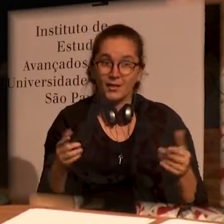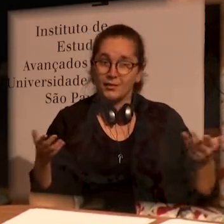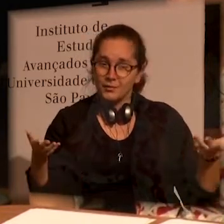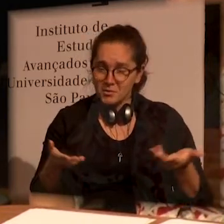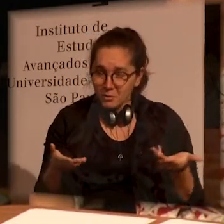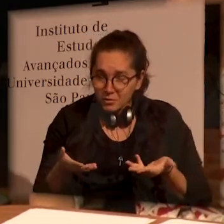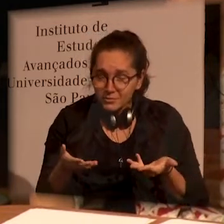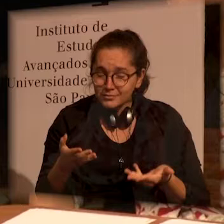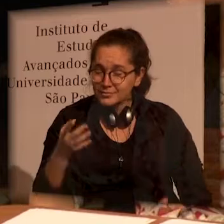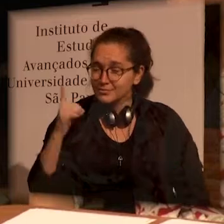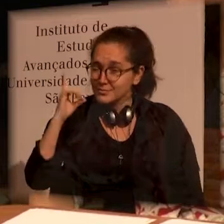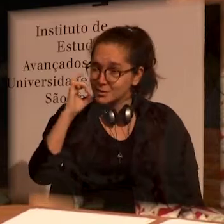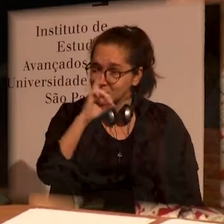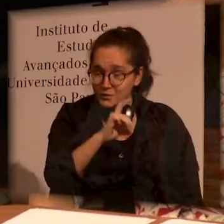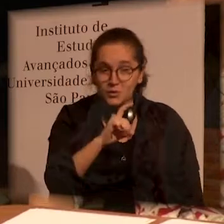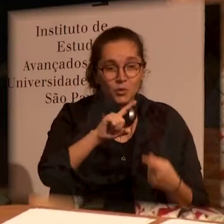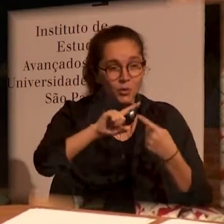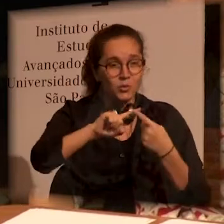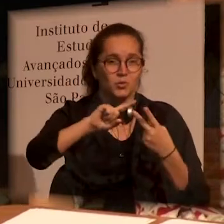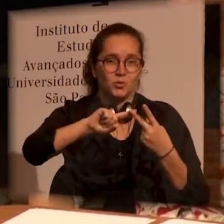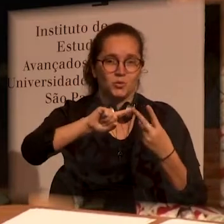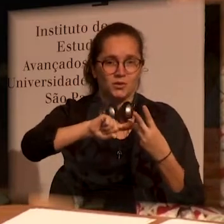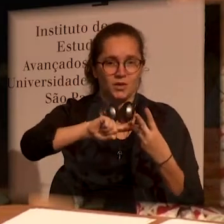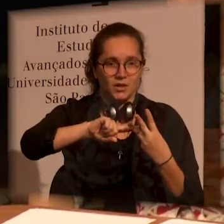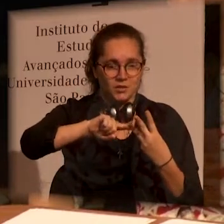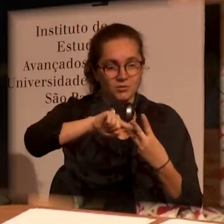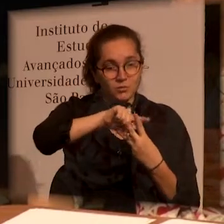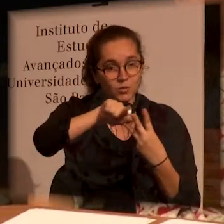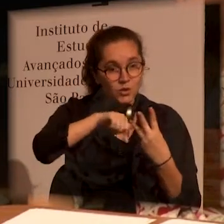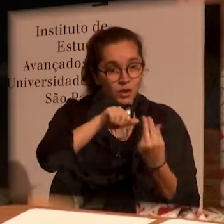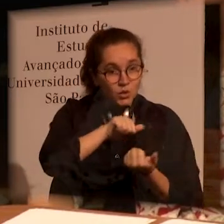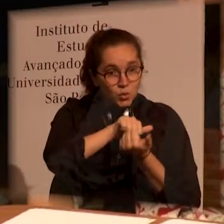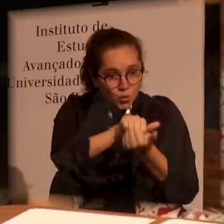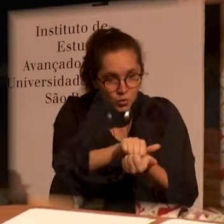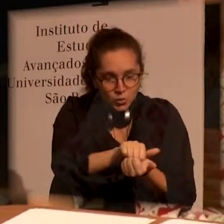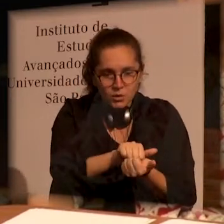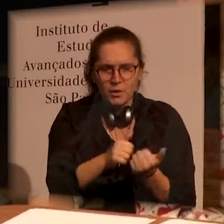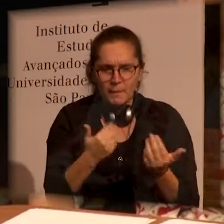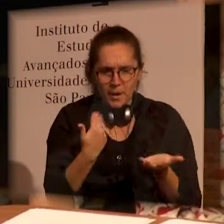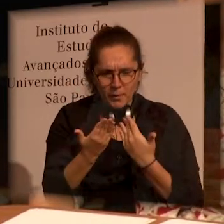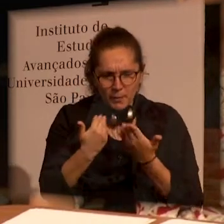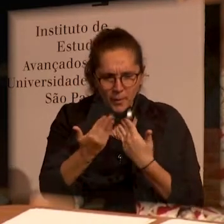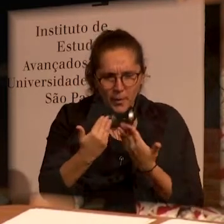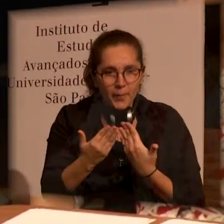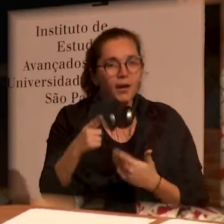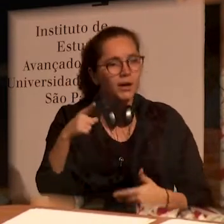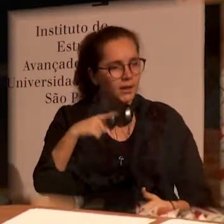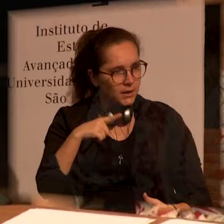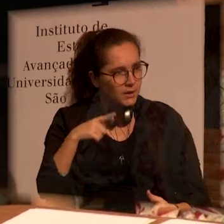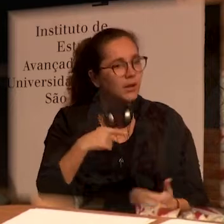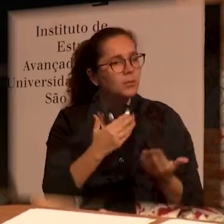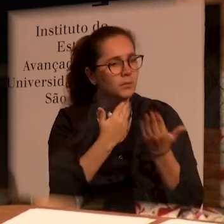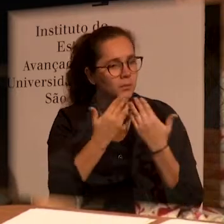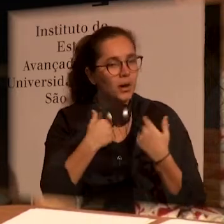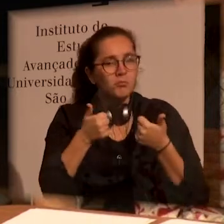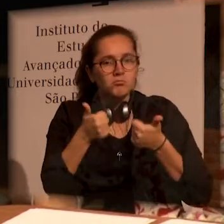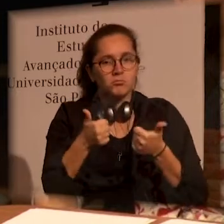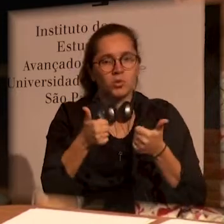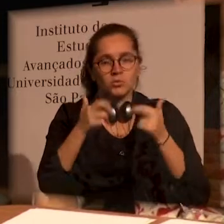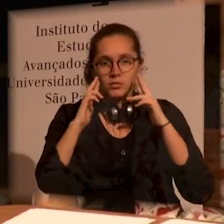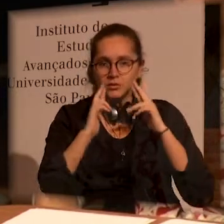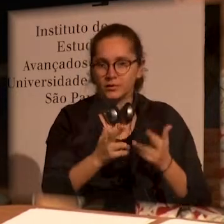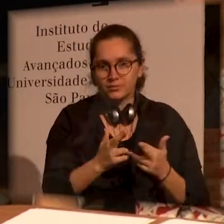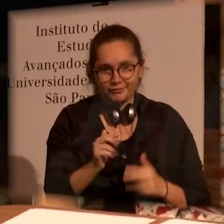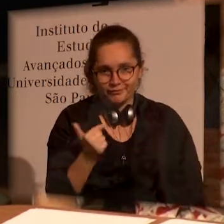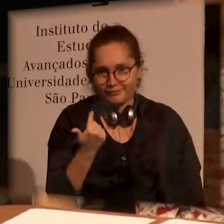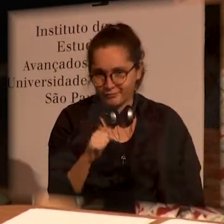And it's very difficult nowadays to put all those three elements on the same table and come up with a